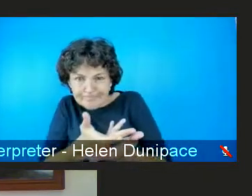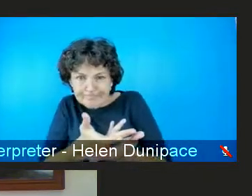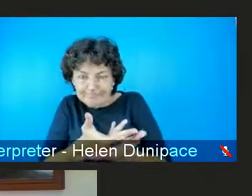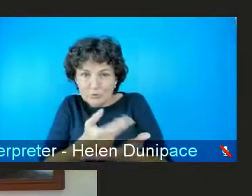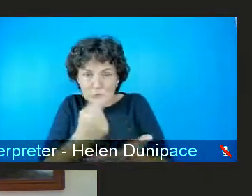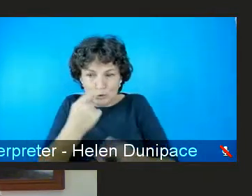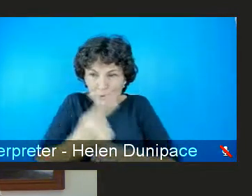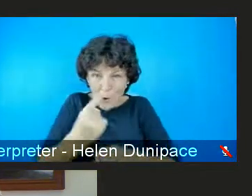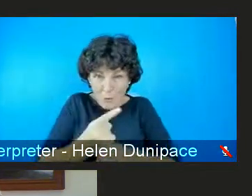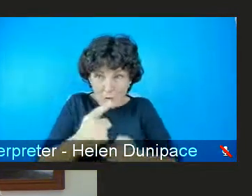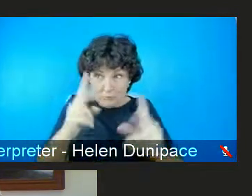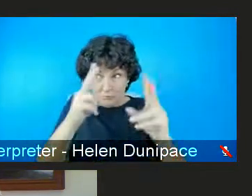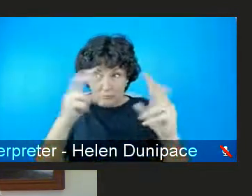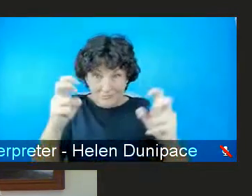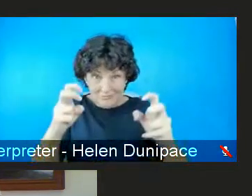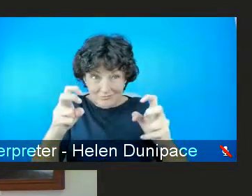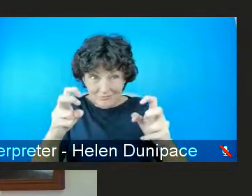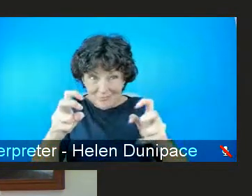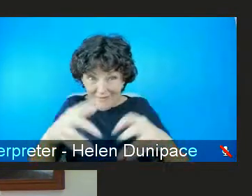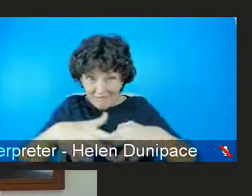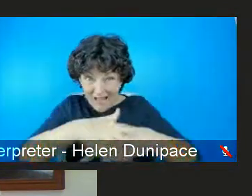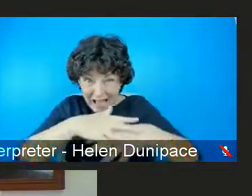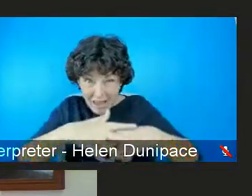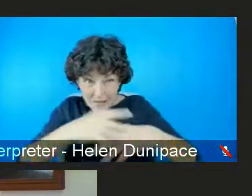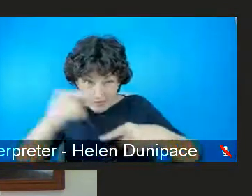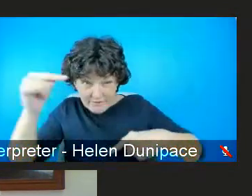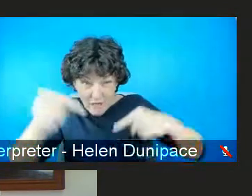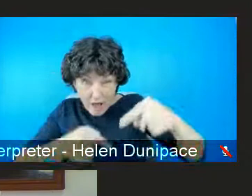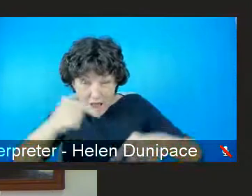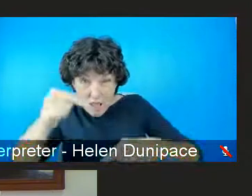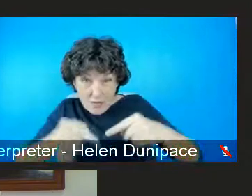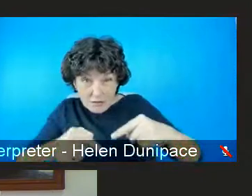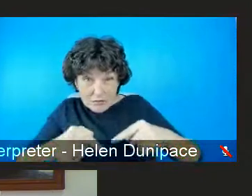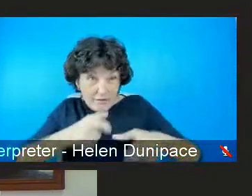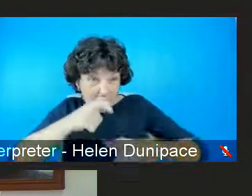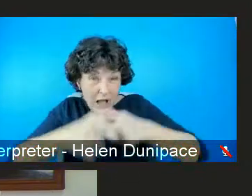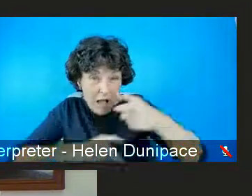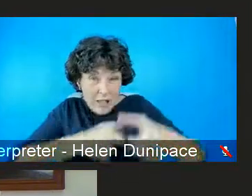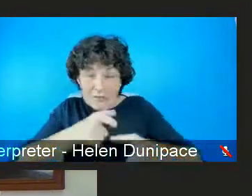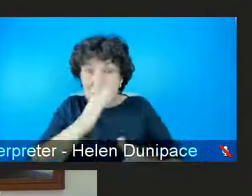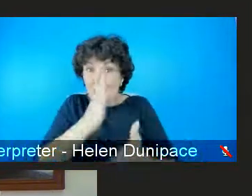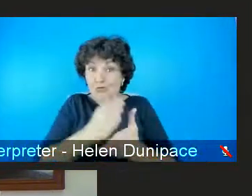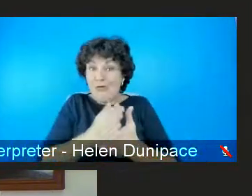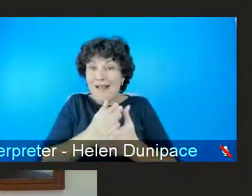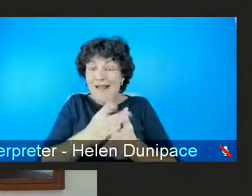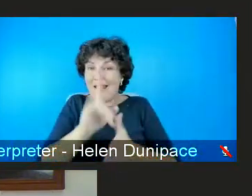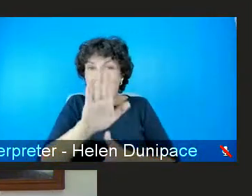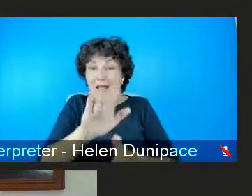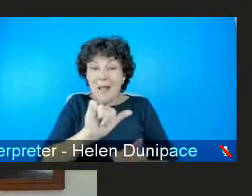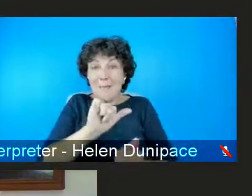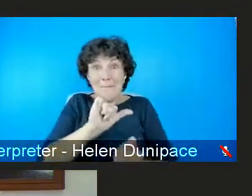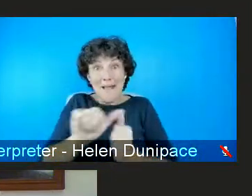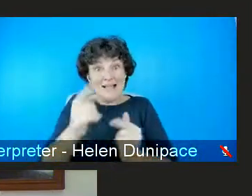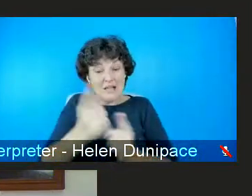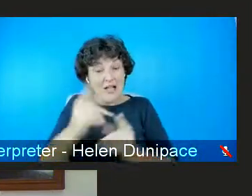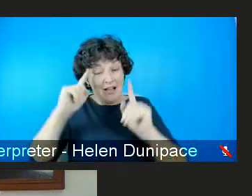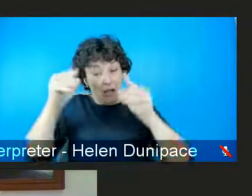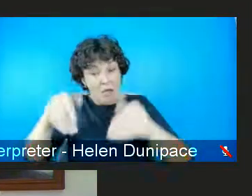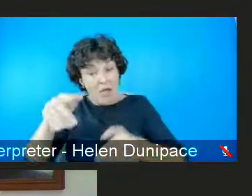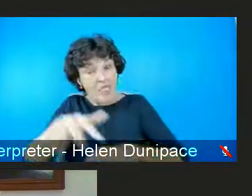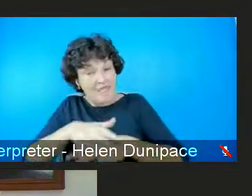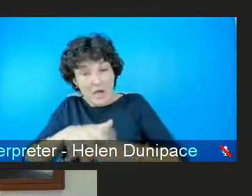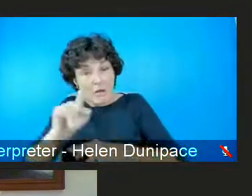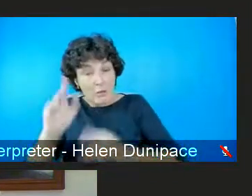and actually what we need to be doing all the way through is addressing gender inequality and that relates i think to the first part of your